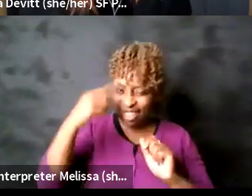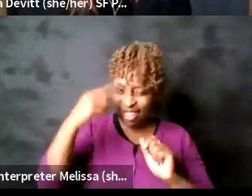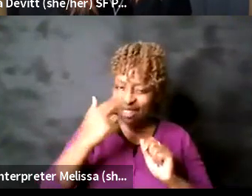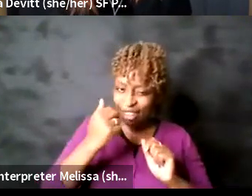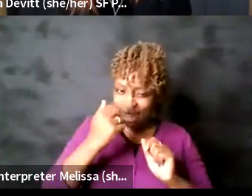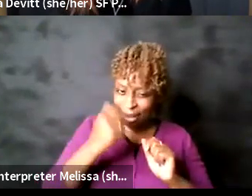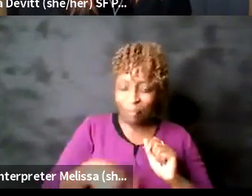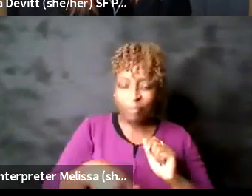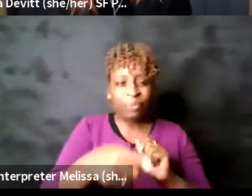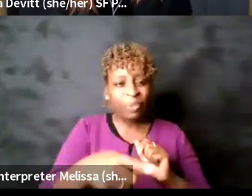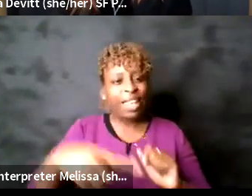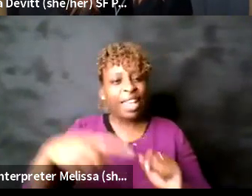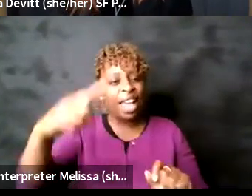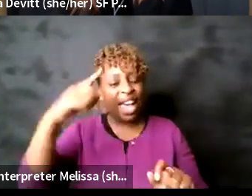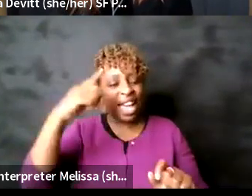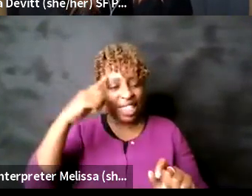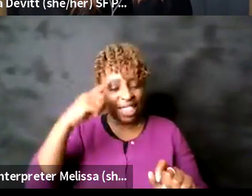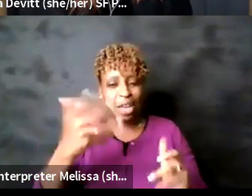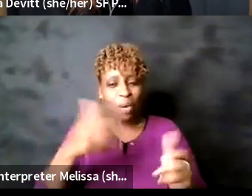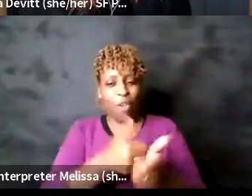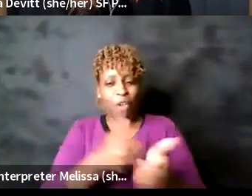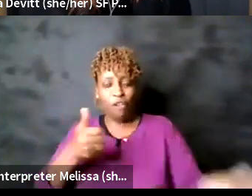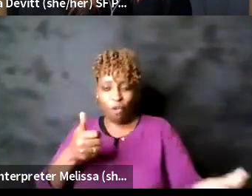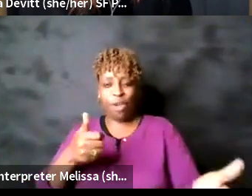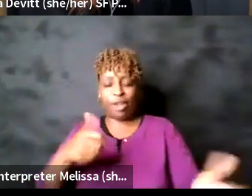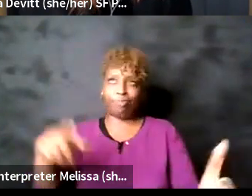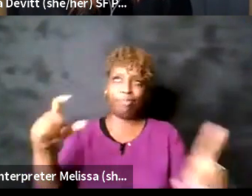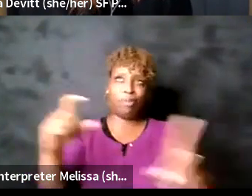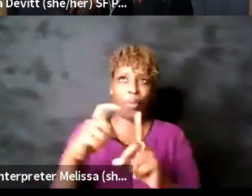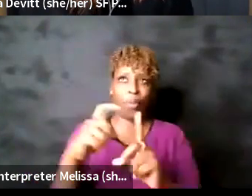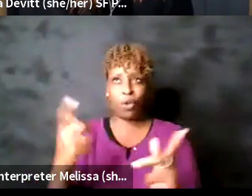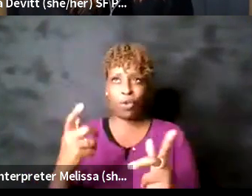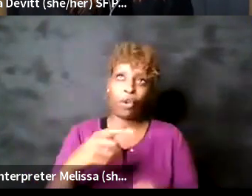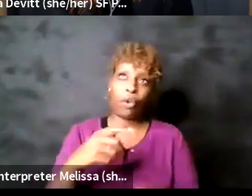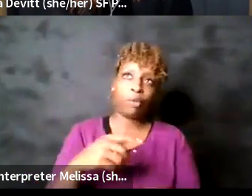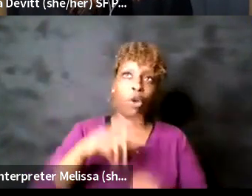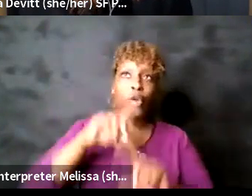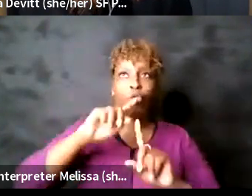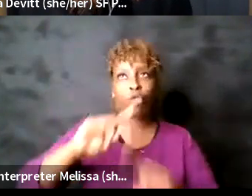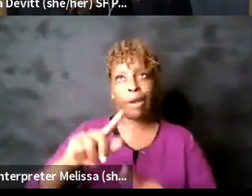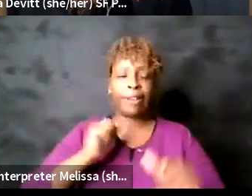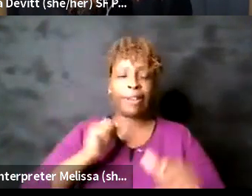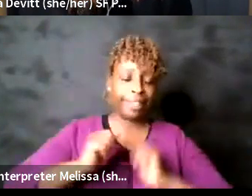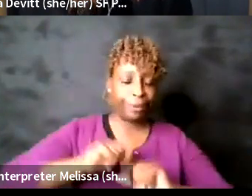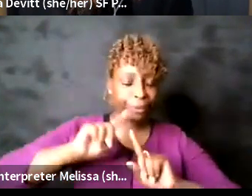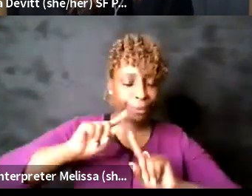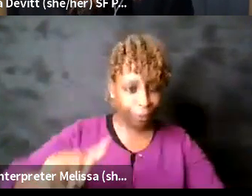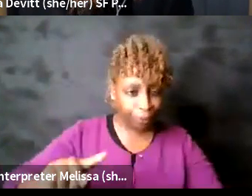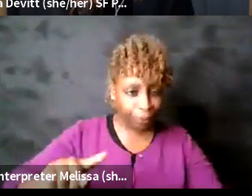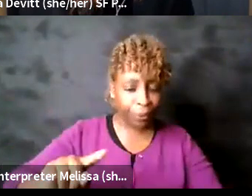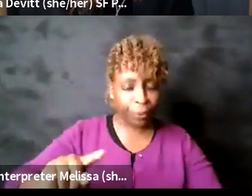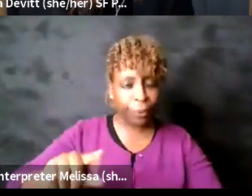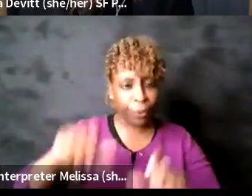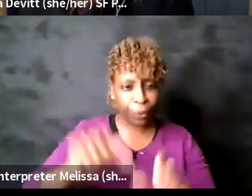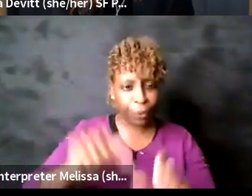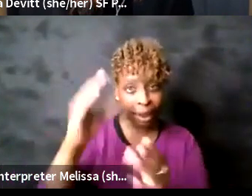regular theater goers um because i i and please correct me if i'm incorrect here but uh to me regular theater